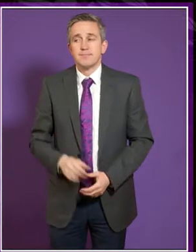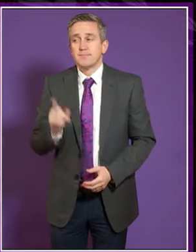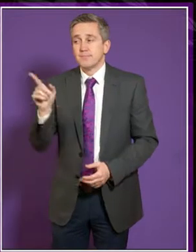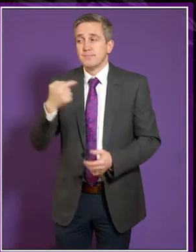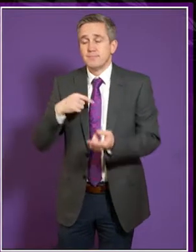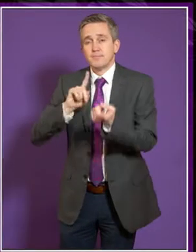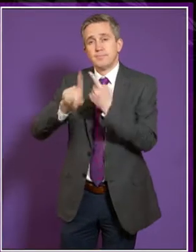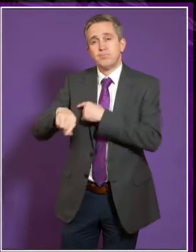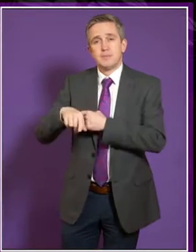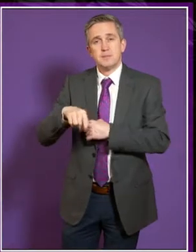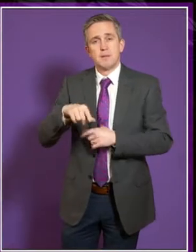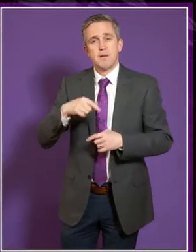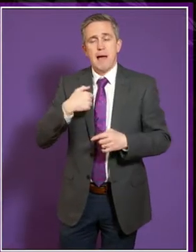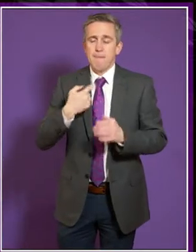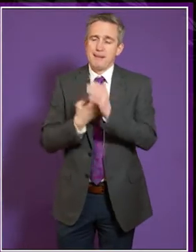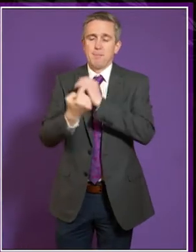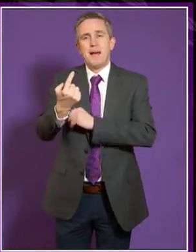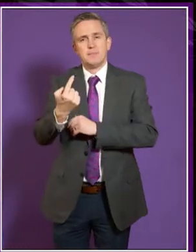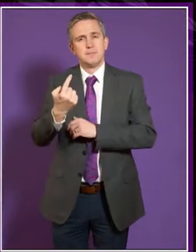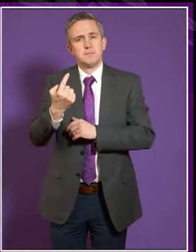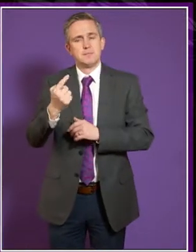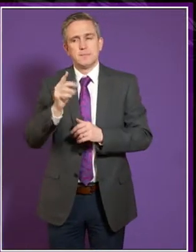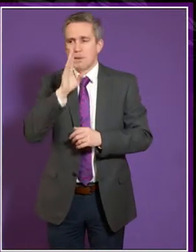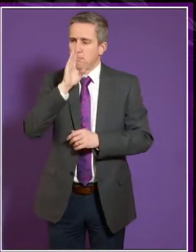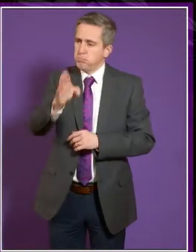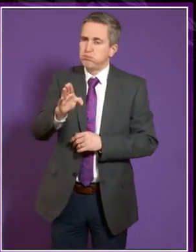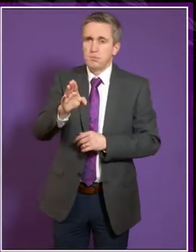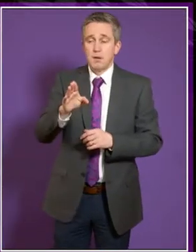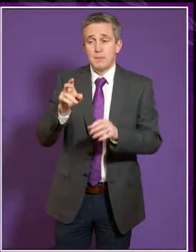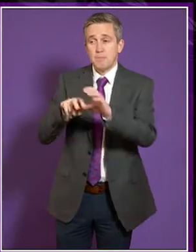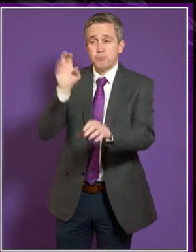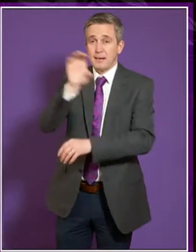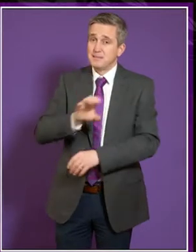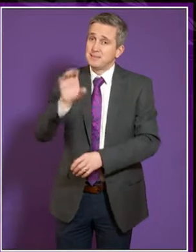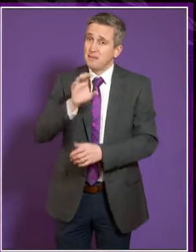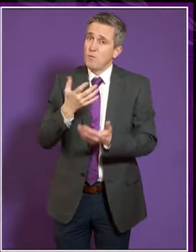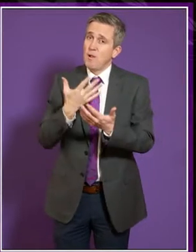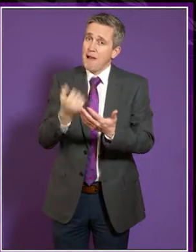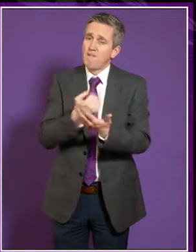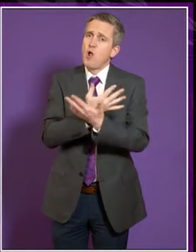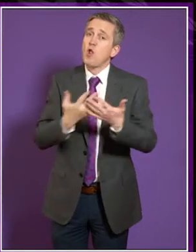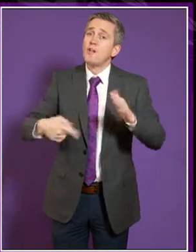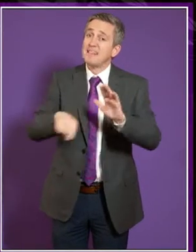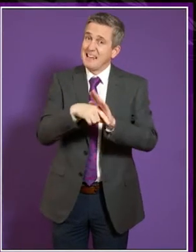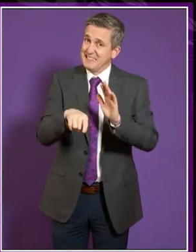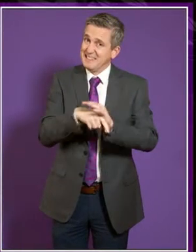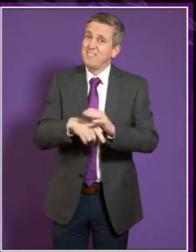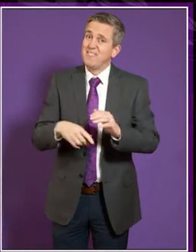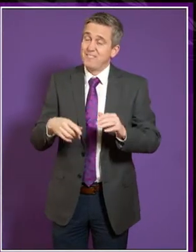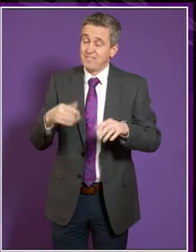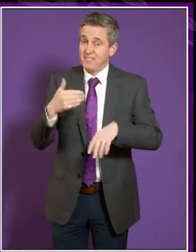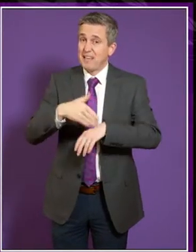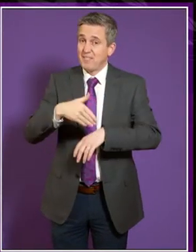answer than John, as I'm more independent. I mean, obviously Brexit will have a whole series of very negative consequences. I mean,